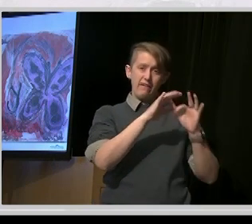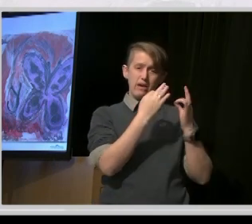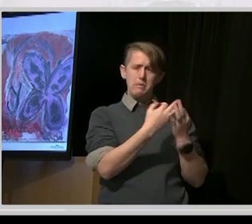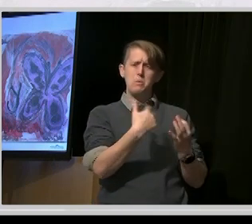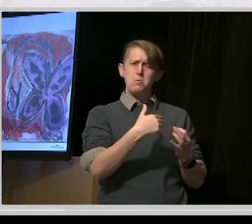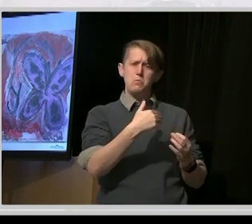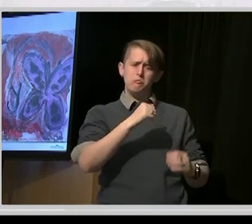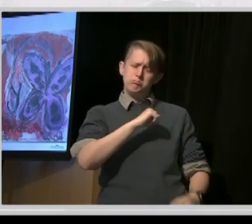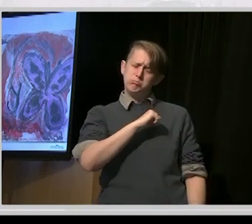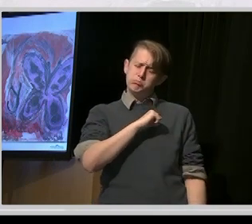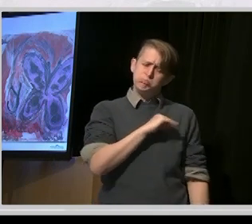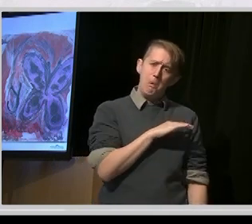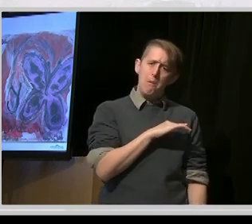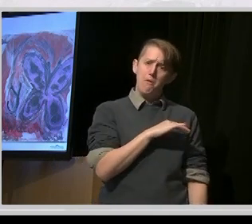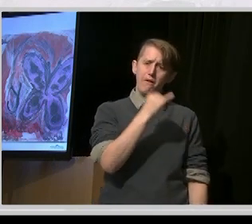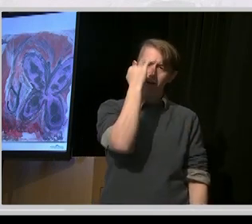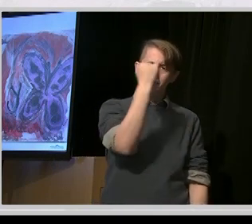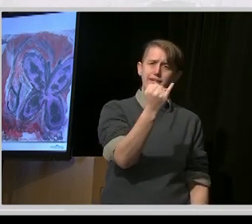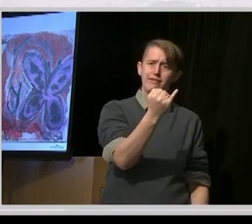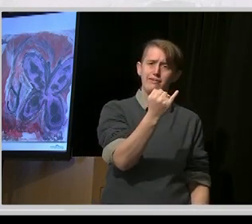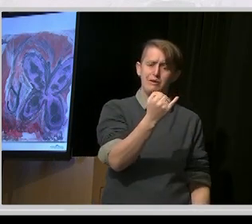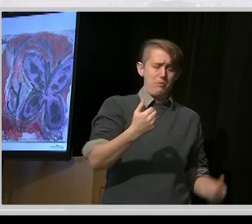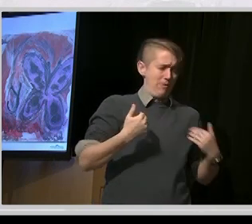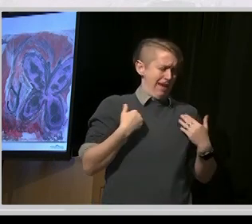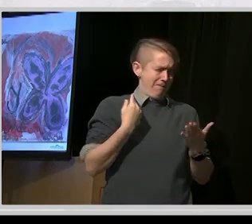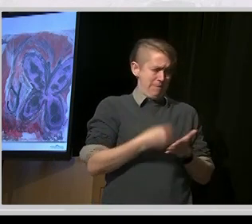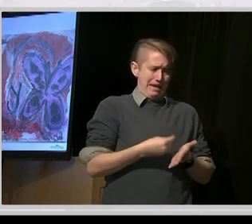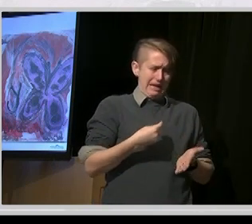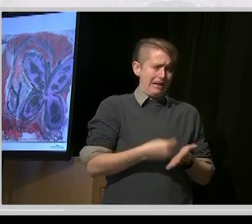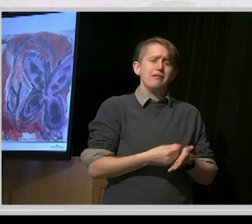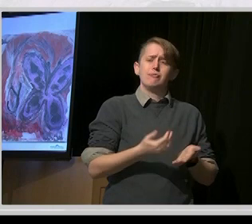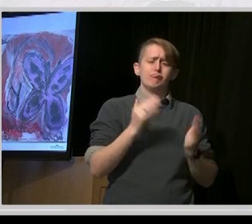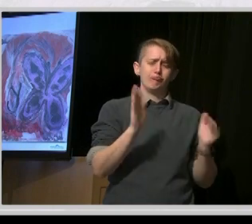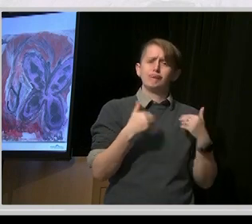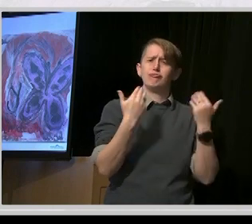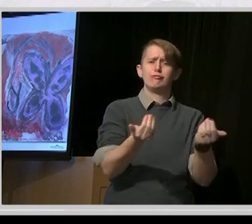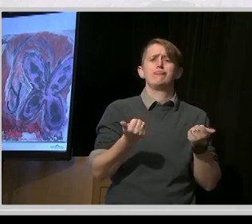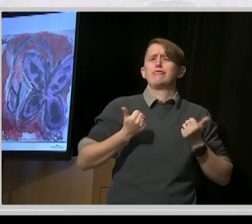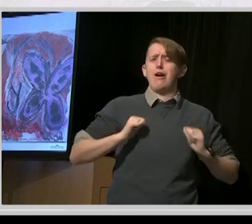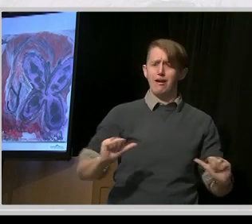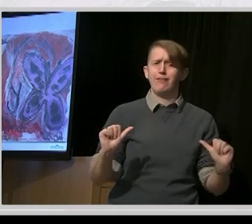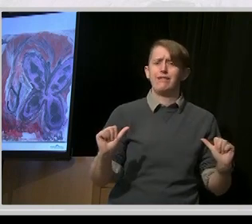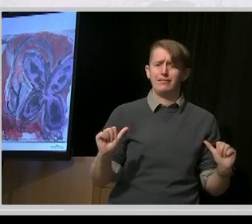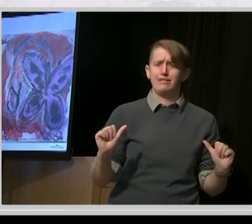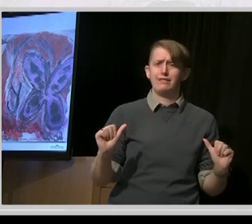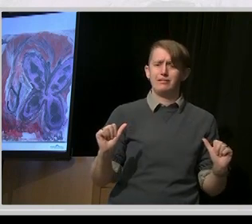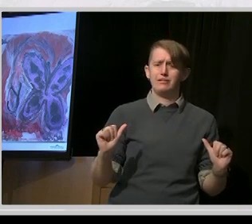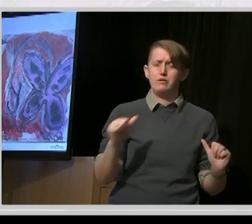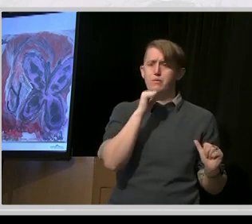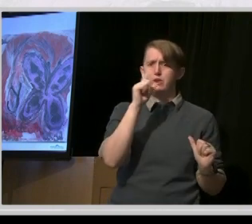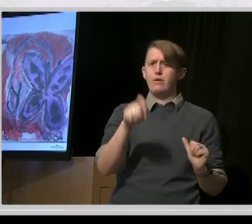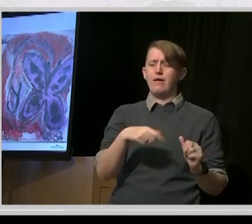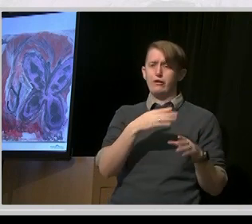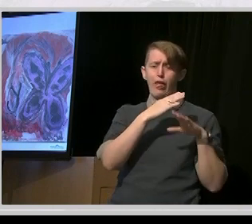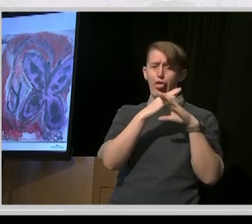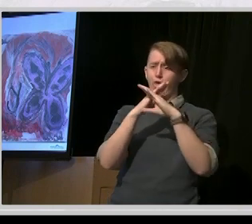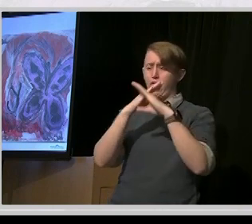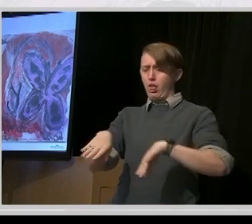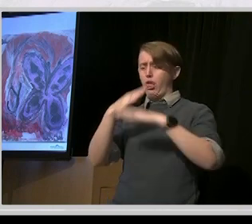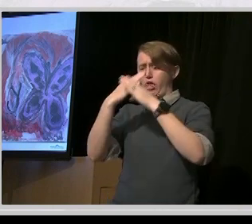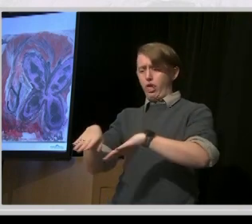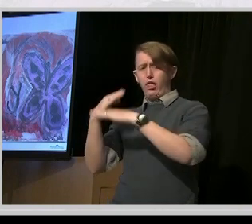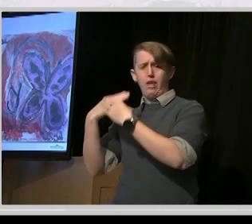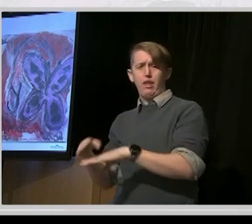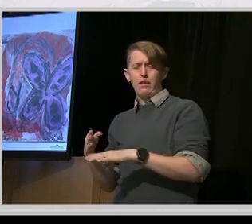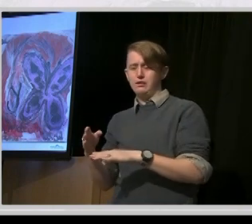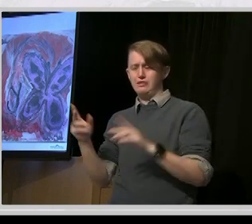let's try it out, we have a bucket of money, we don't have to go through a lot of hoops, and experiment in our area to see if we can